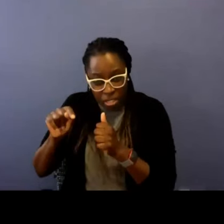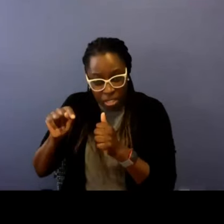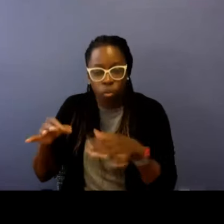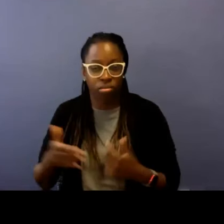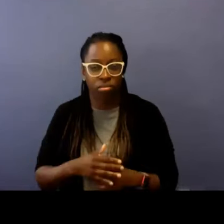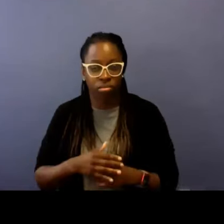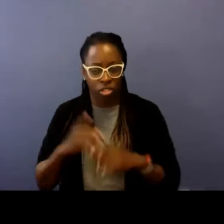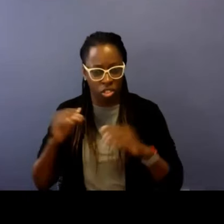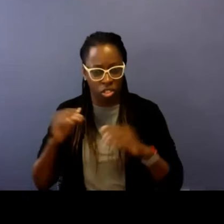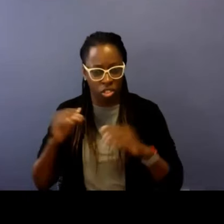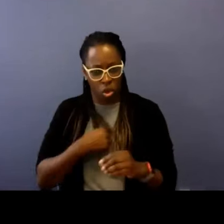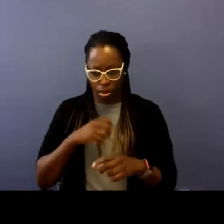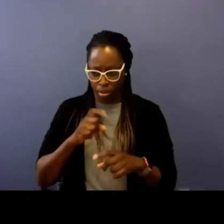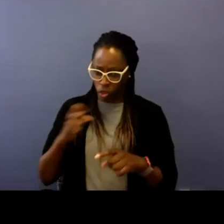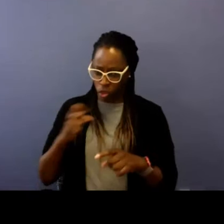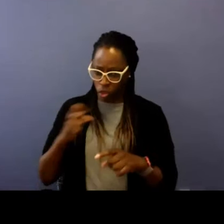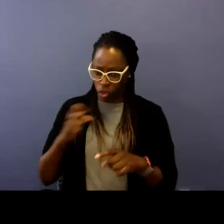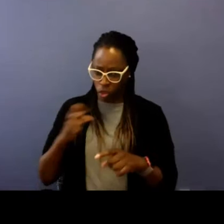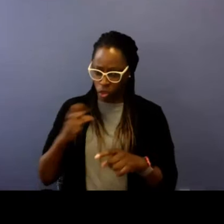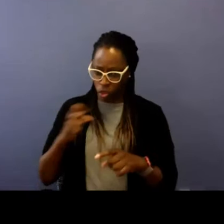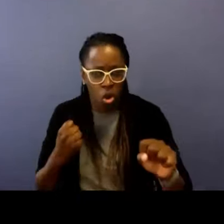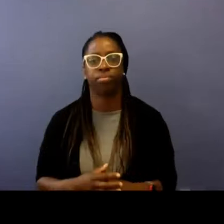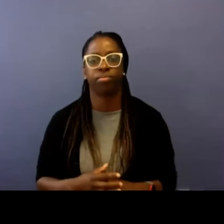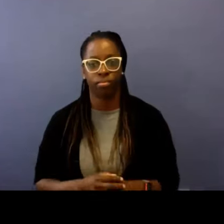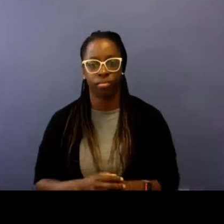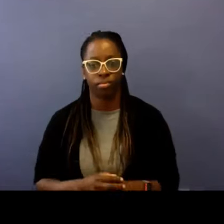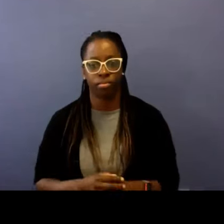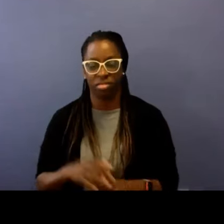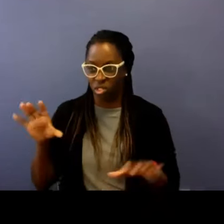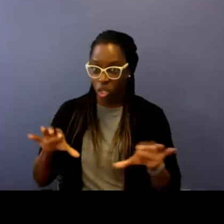it. Definitely taught us to be pretty strong and